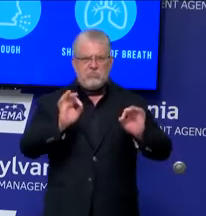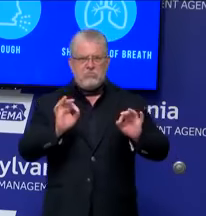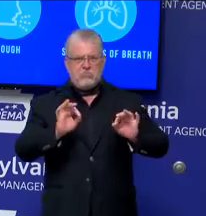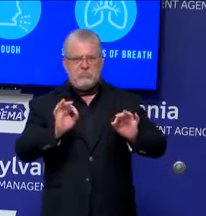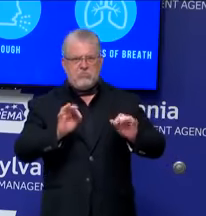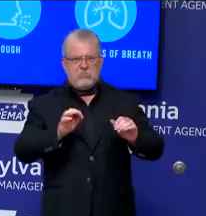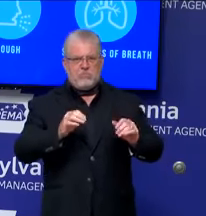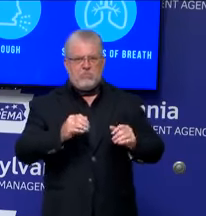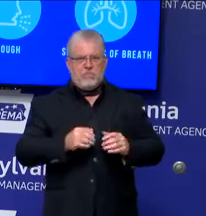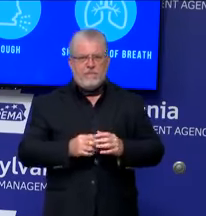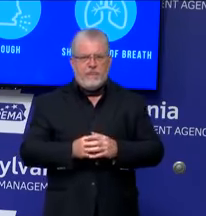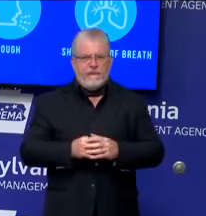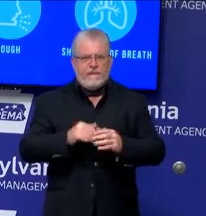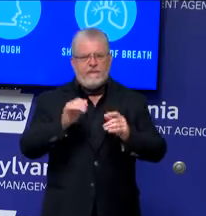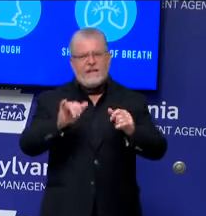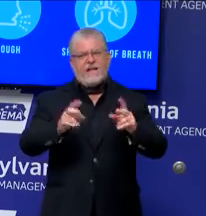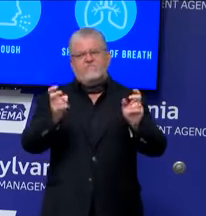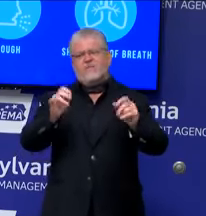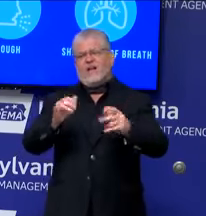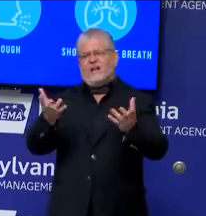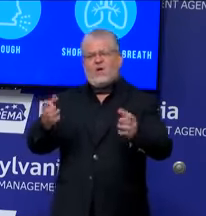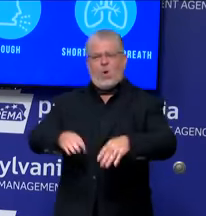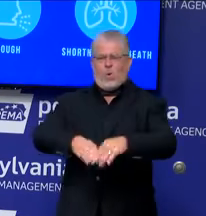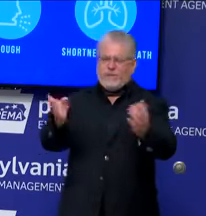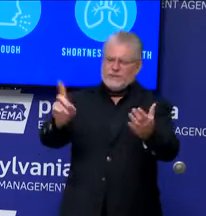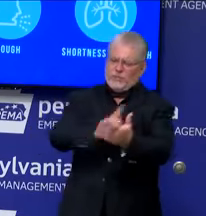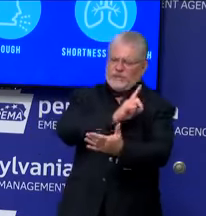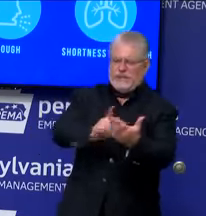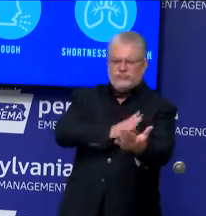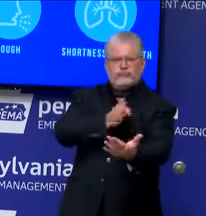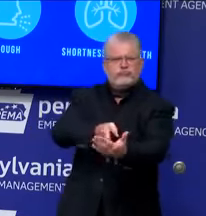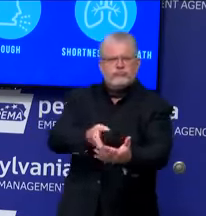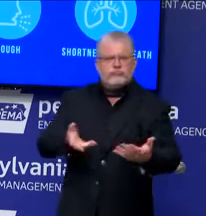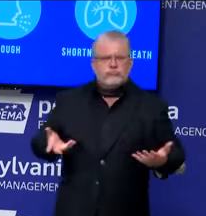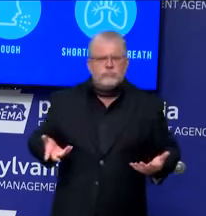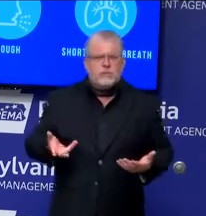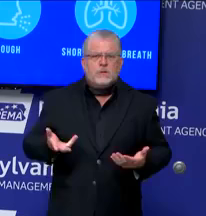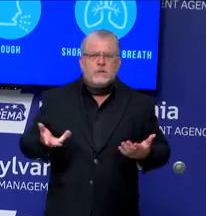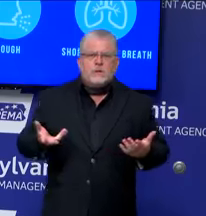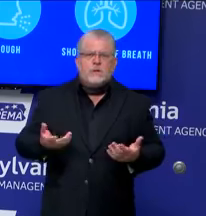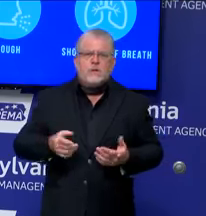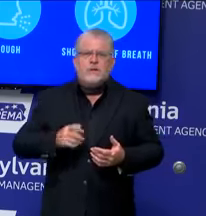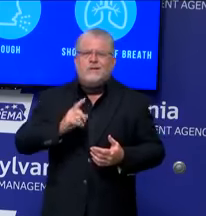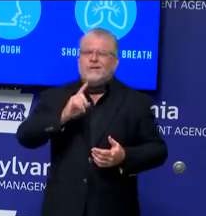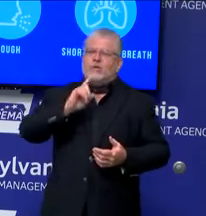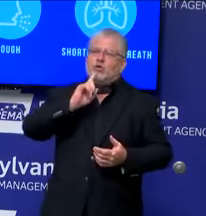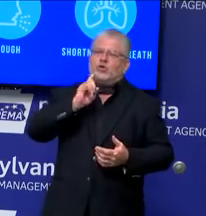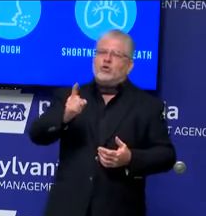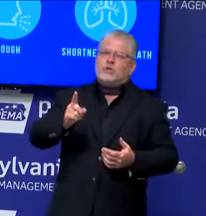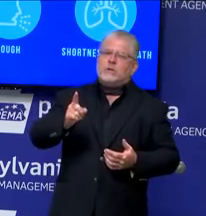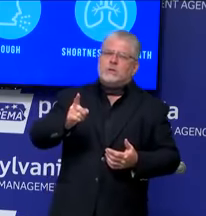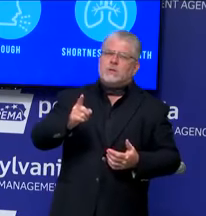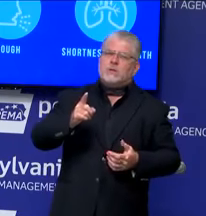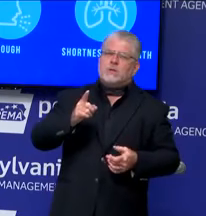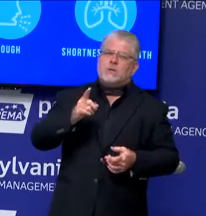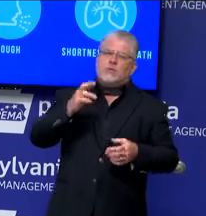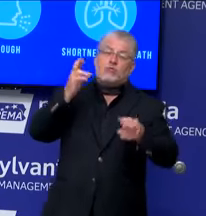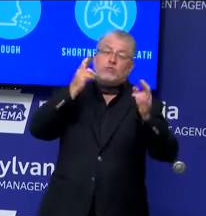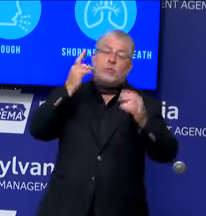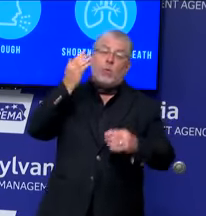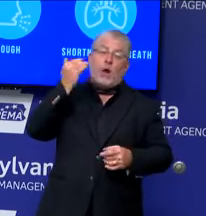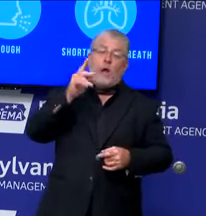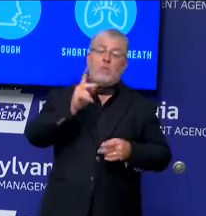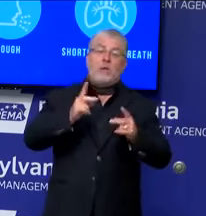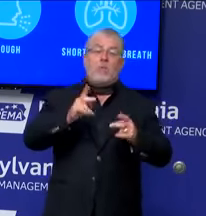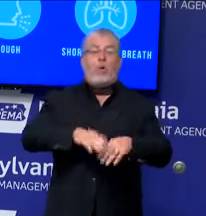there are a number of reasons why people have been much more openly critical. I think that some of the actions in terms of the